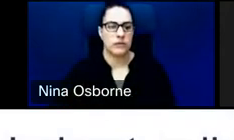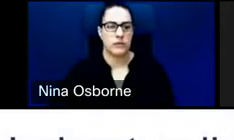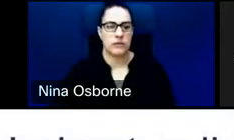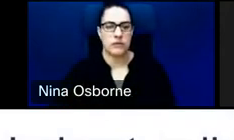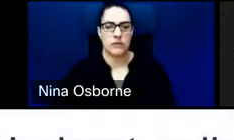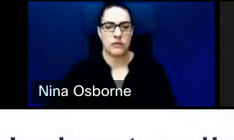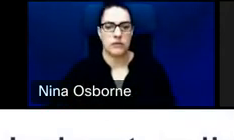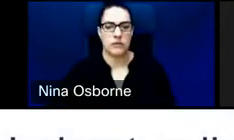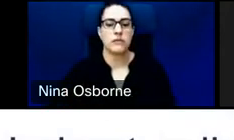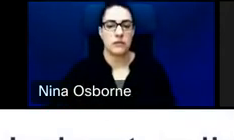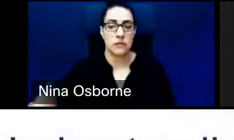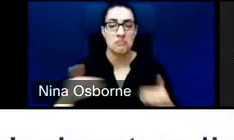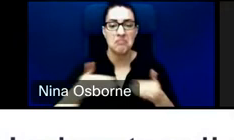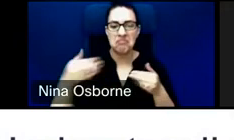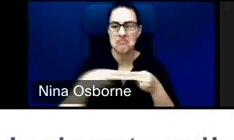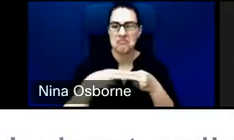Next slide.